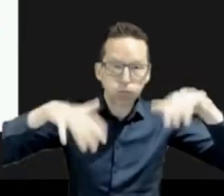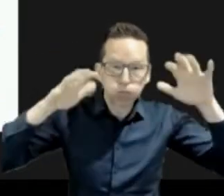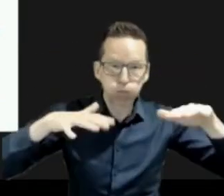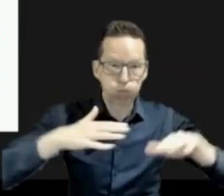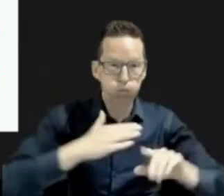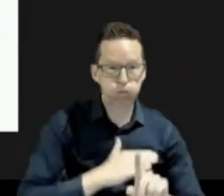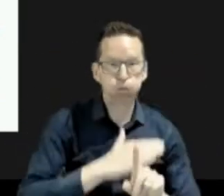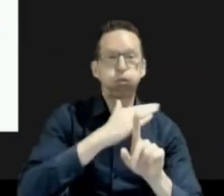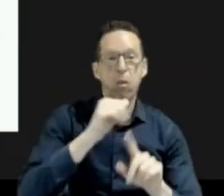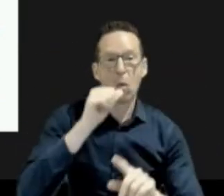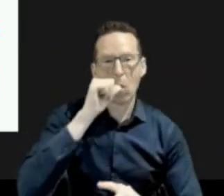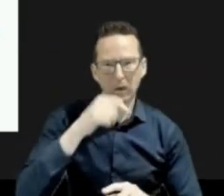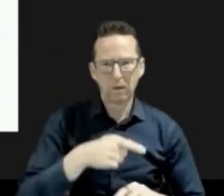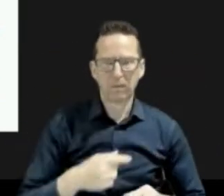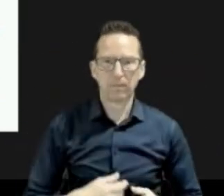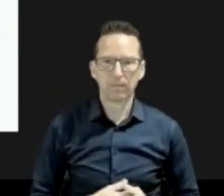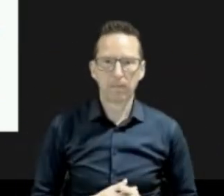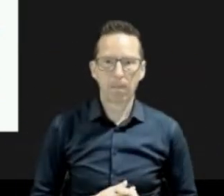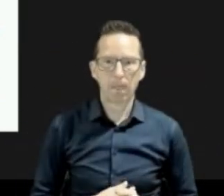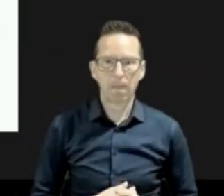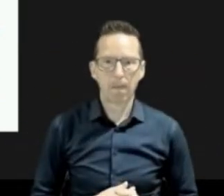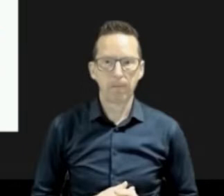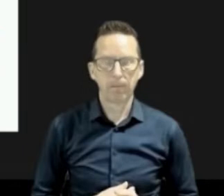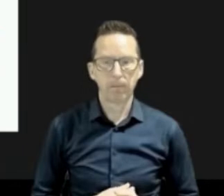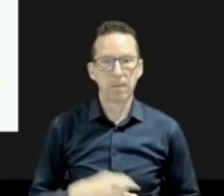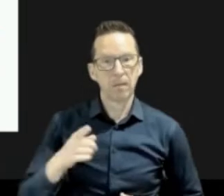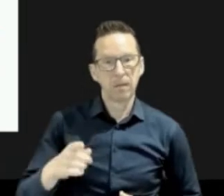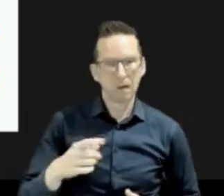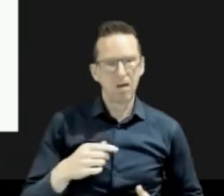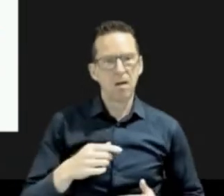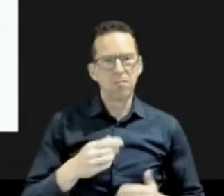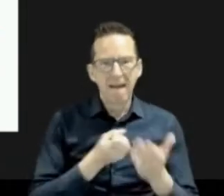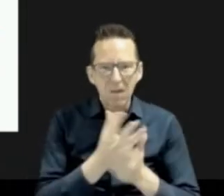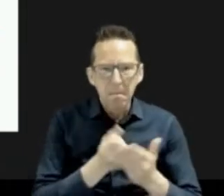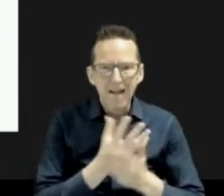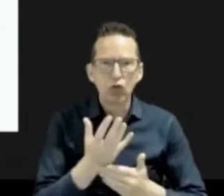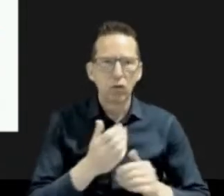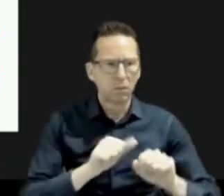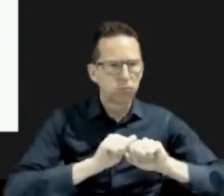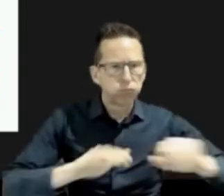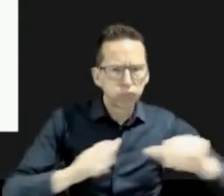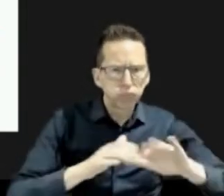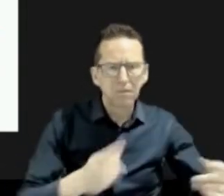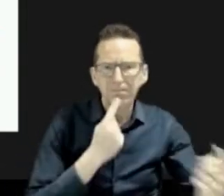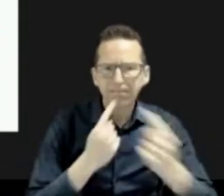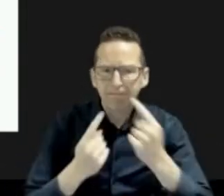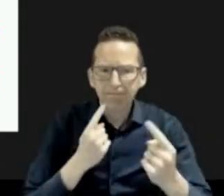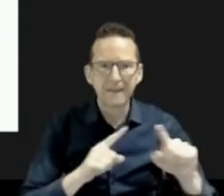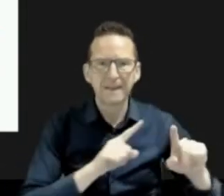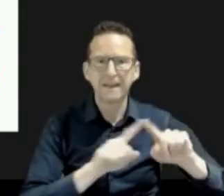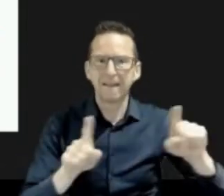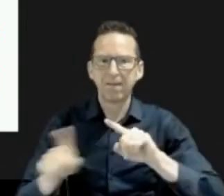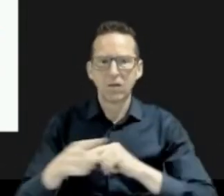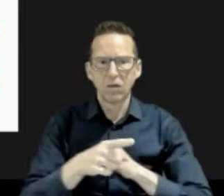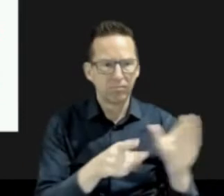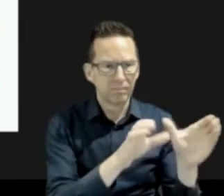Environment Canada's weather service issues keep warnings and provide support to responding agencies. But in this situation, our staff